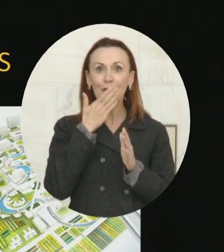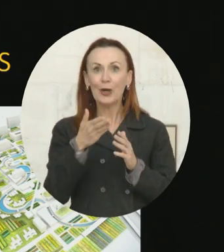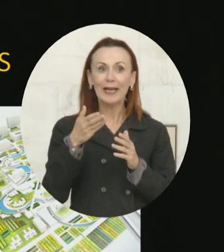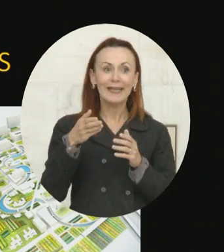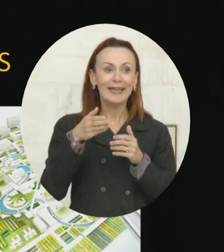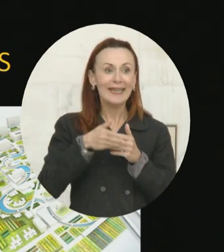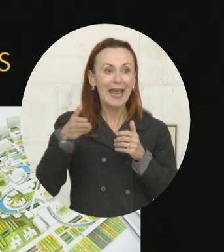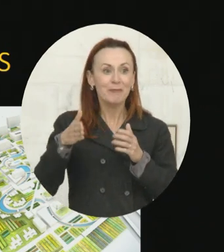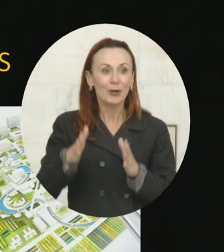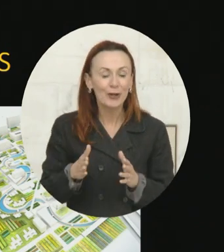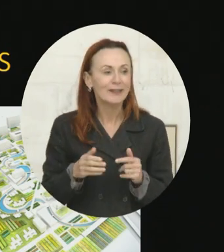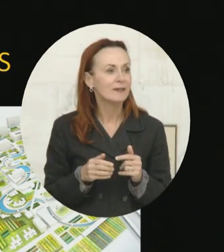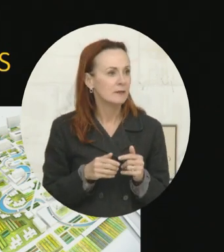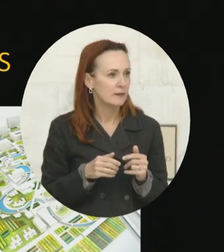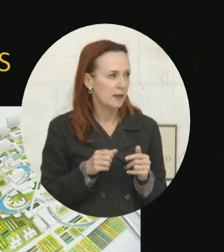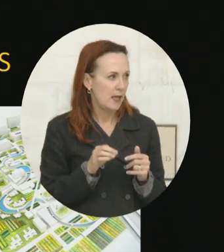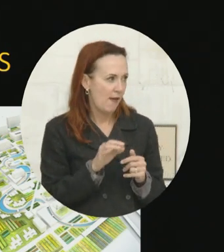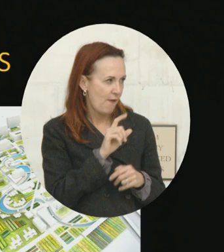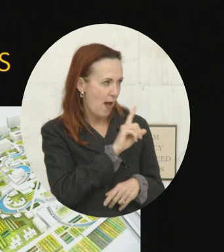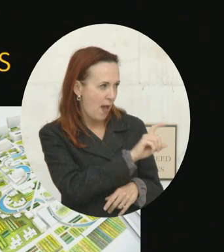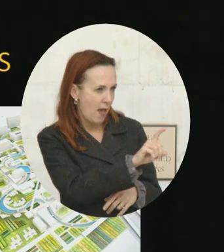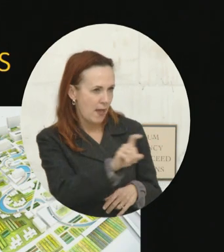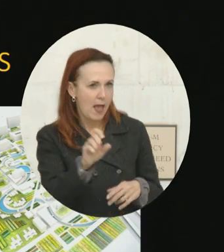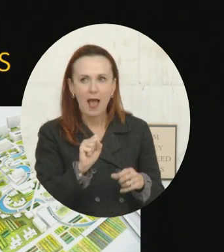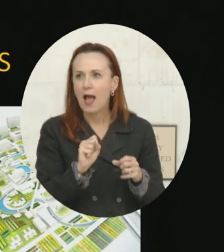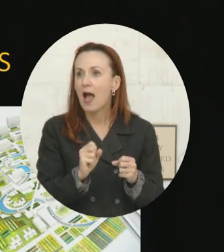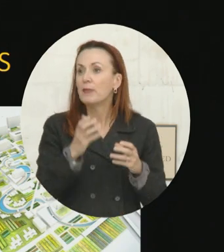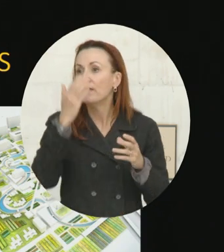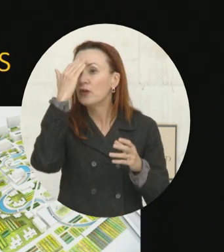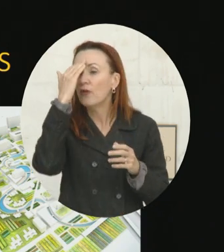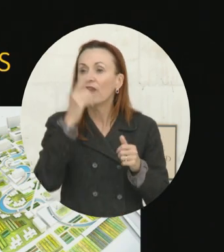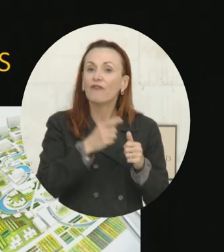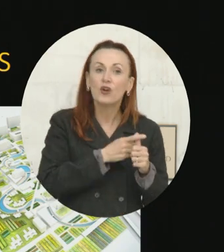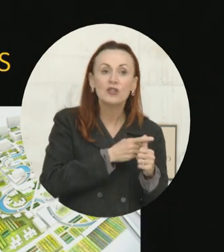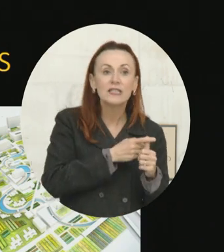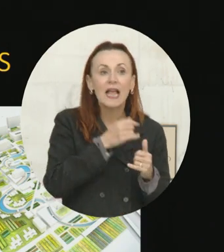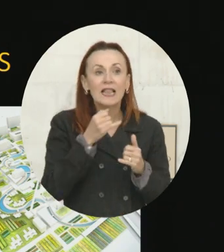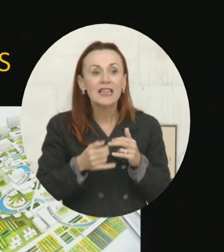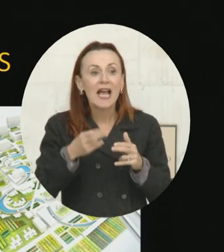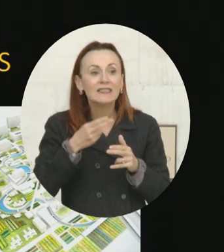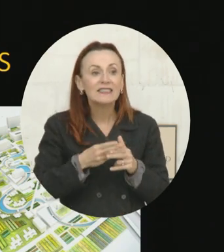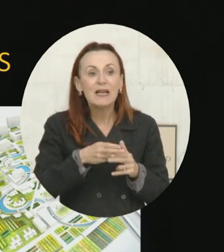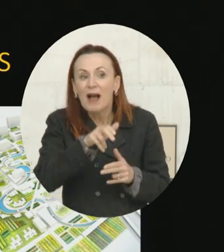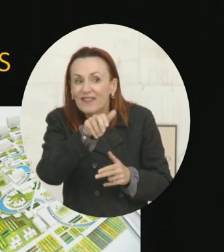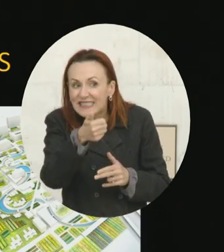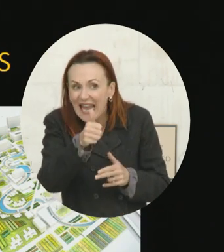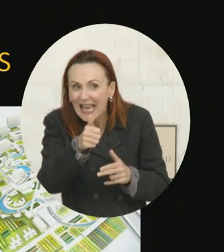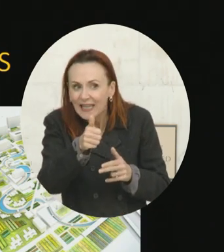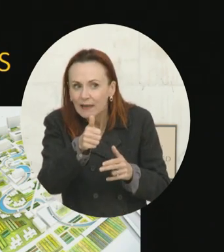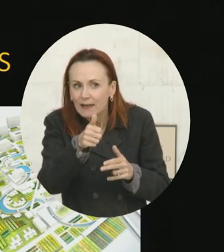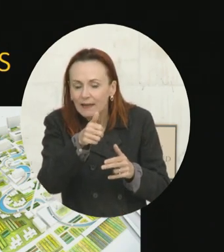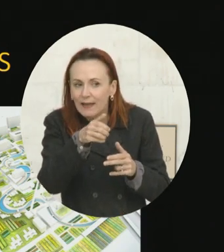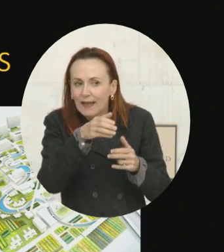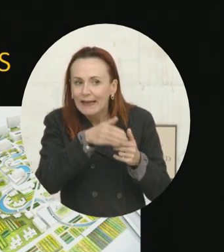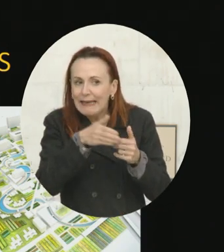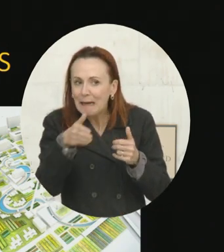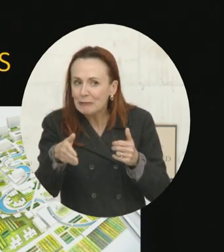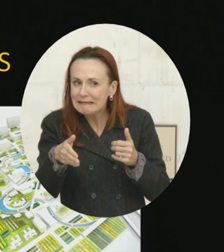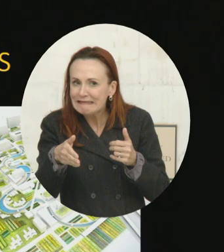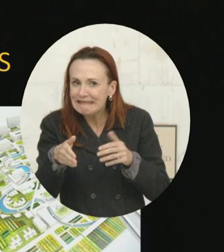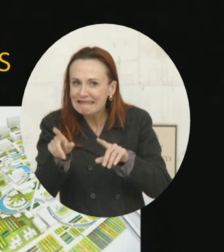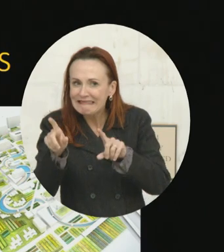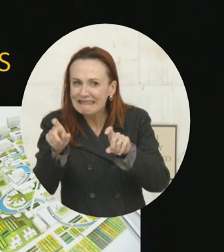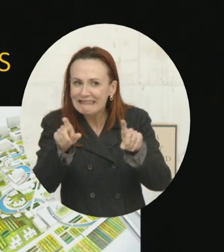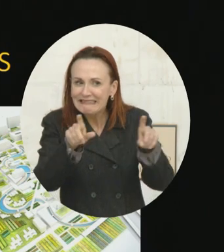ask this room right now, how many of you know the first and last name of ten neighbors? I hope